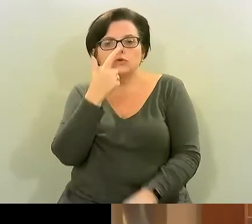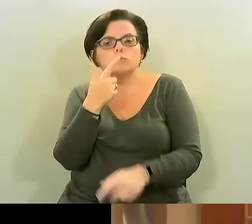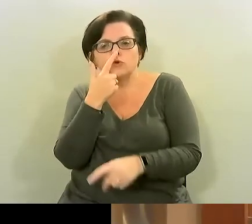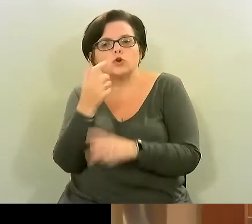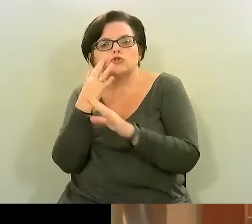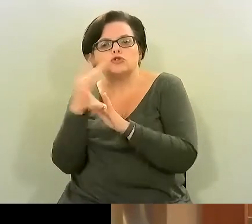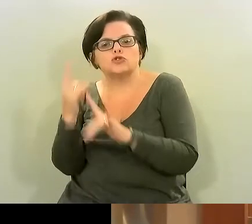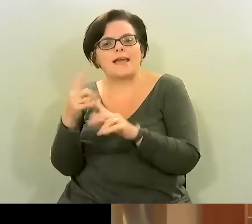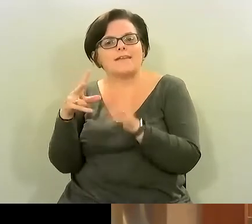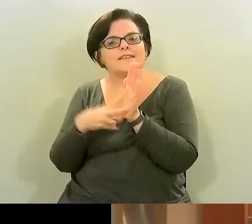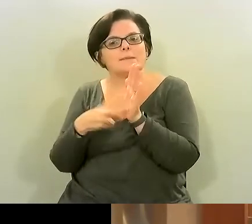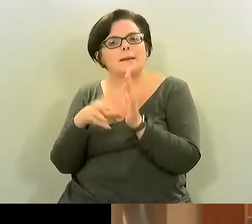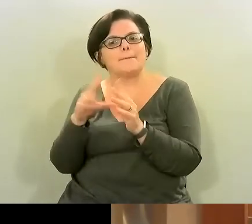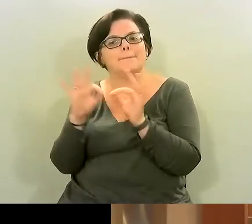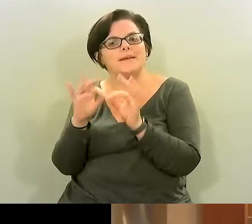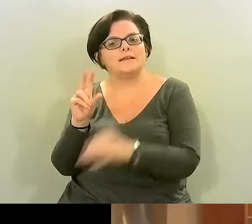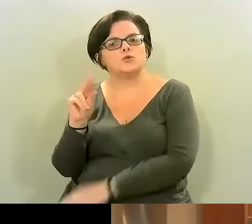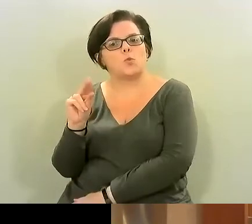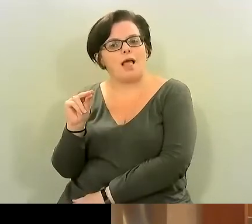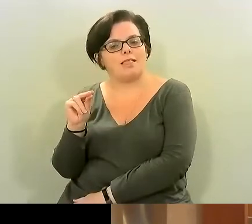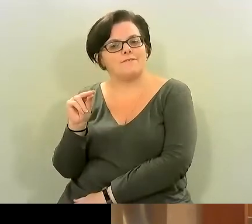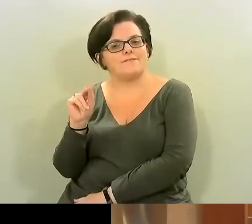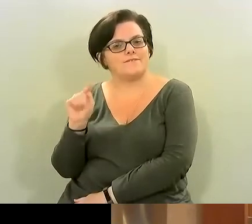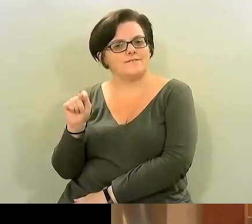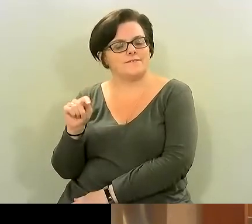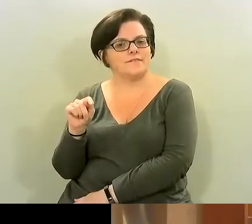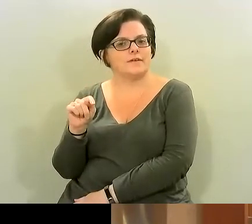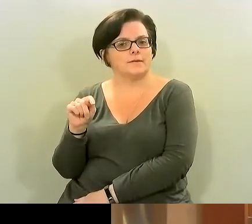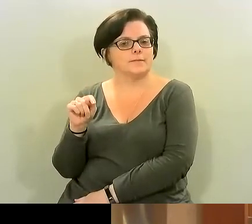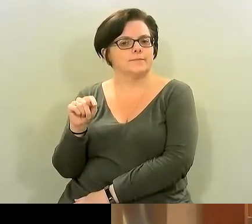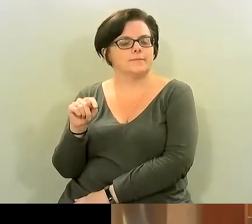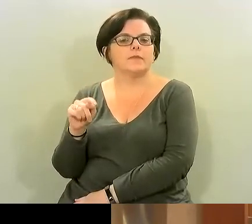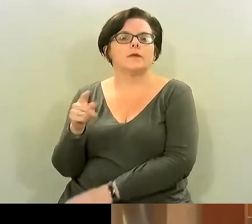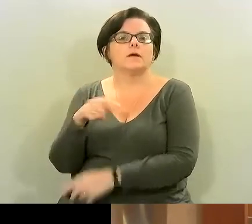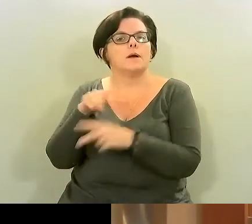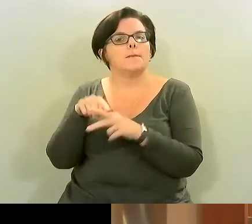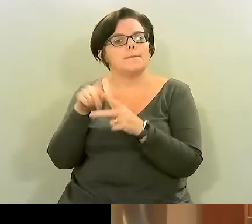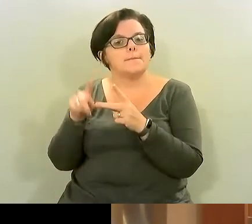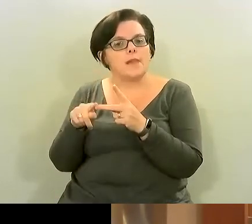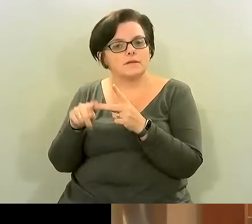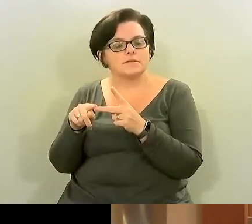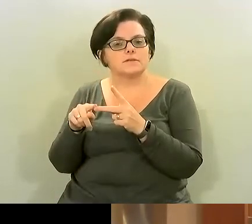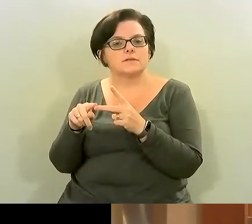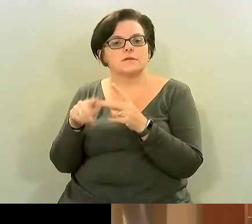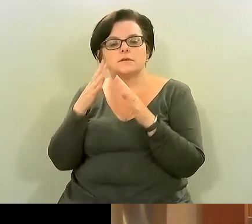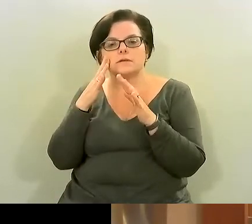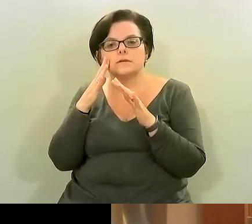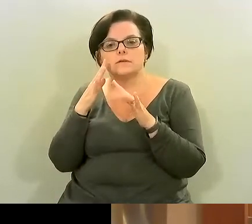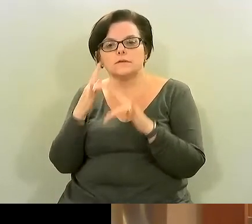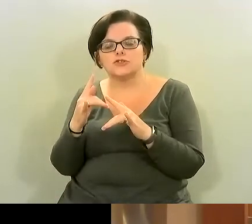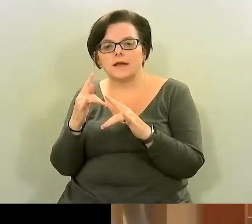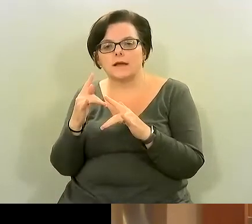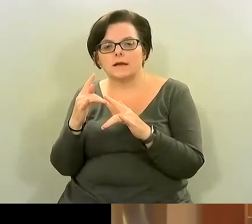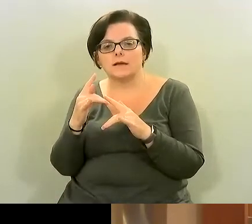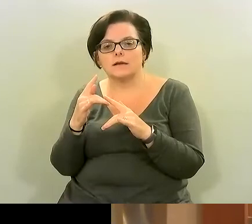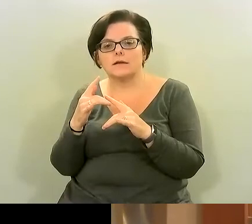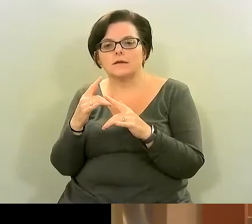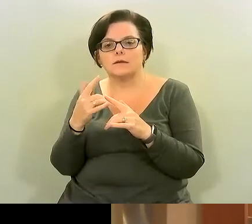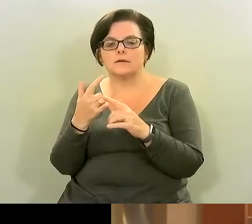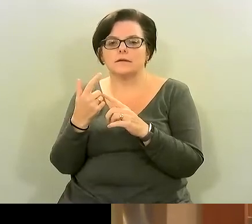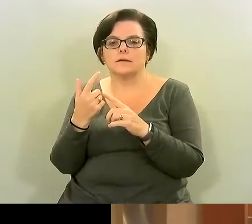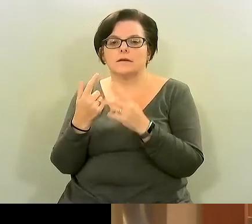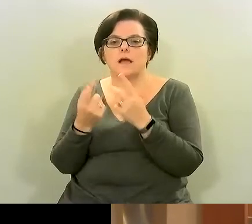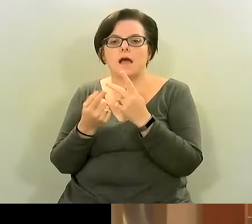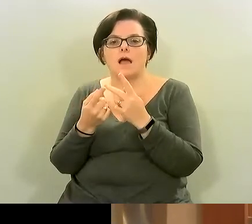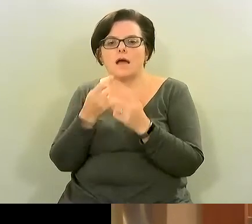because that's usually obtained from wheat um and i would check that you're not low on that level you might need to be supplemented you can